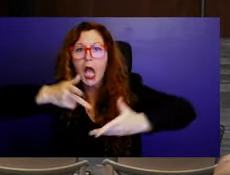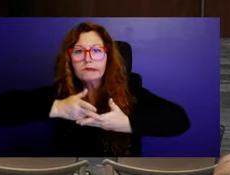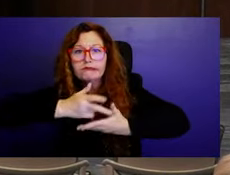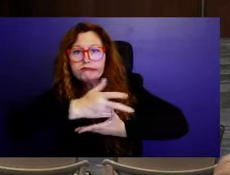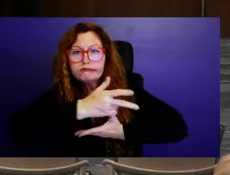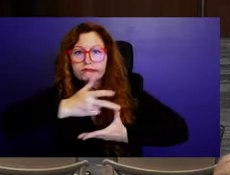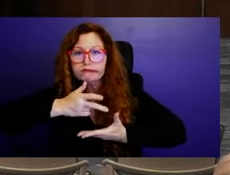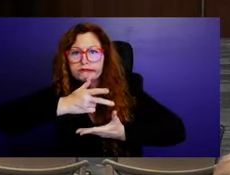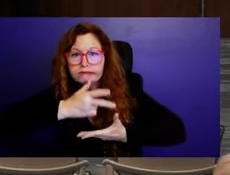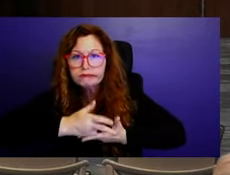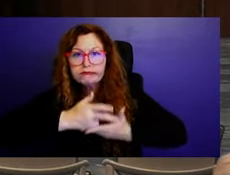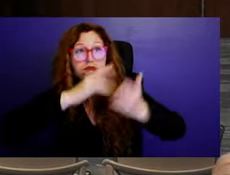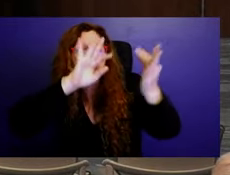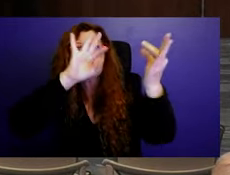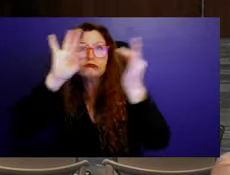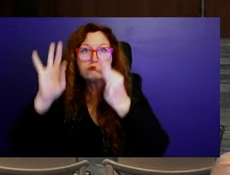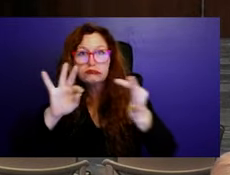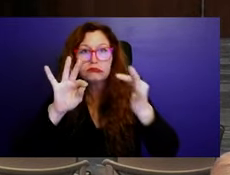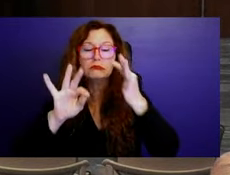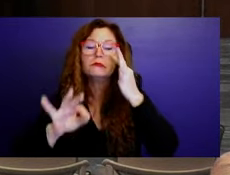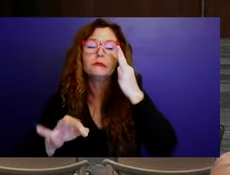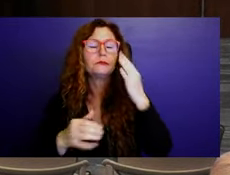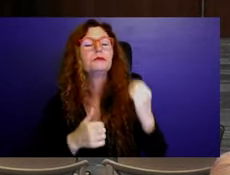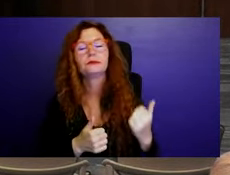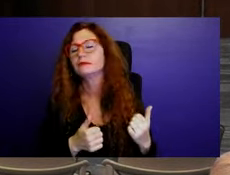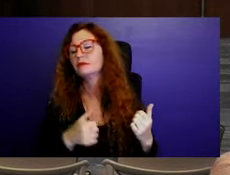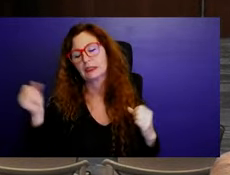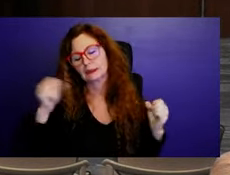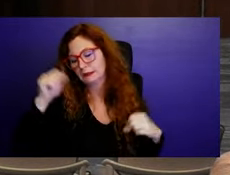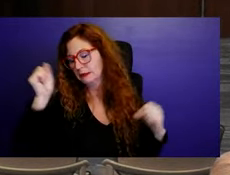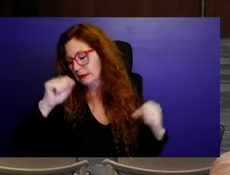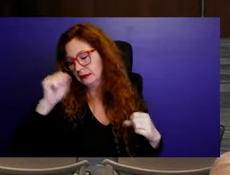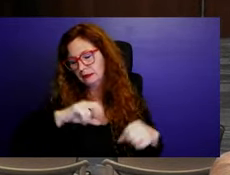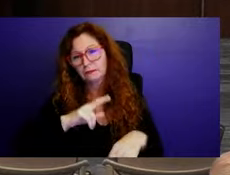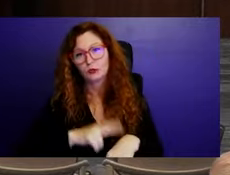I think that's a, that's a big point to know. Um,